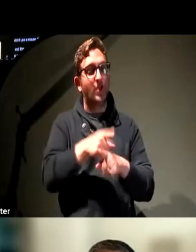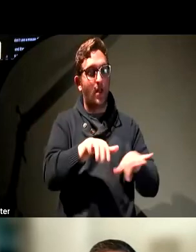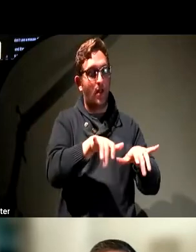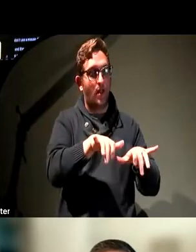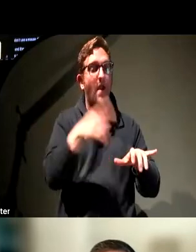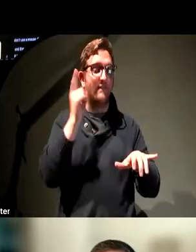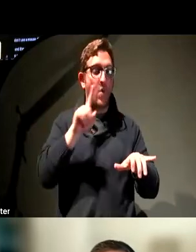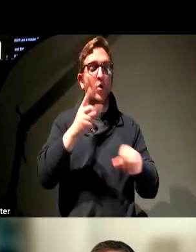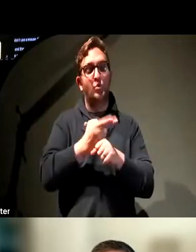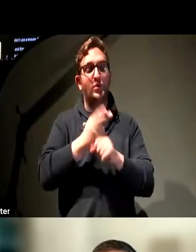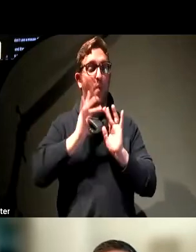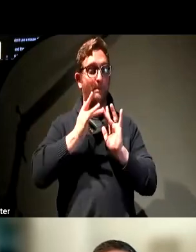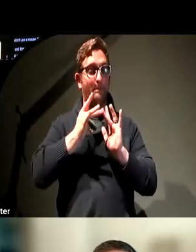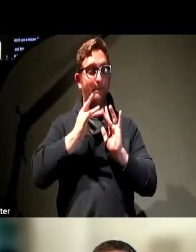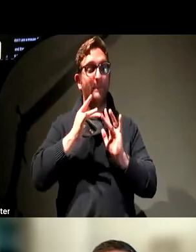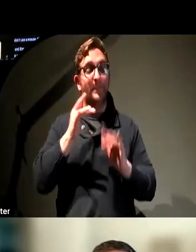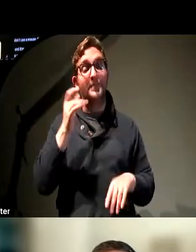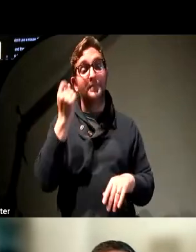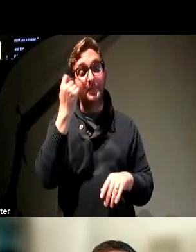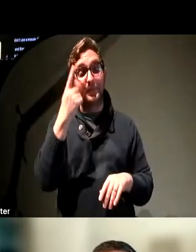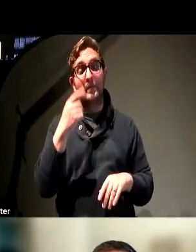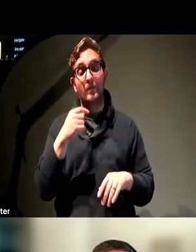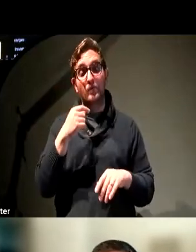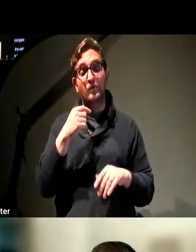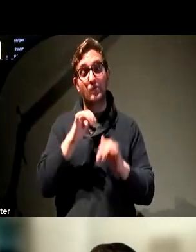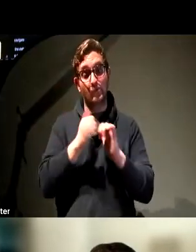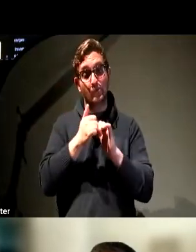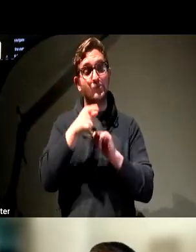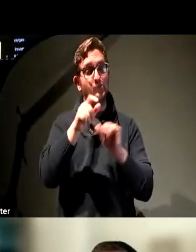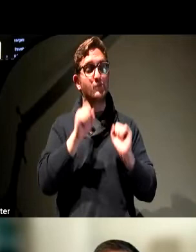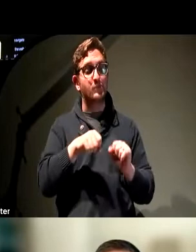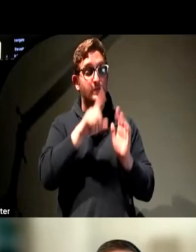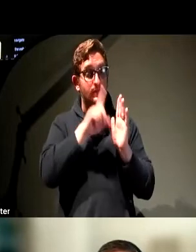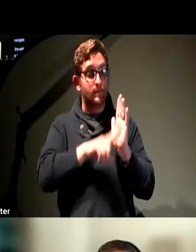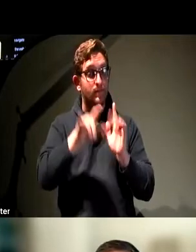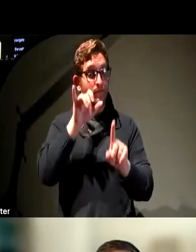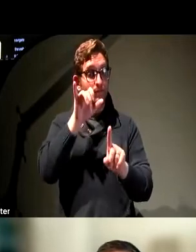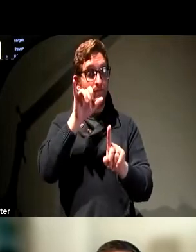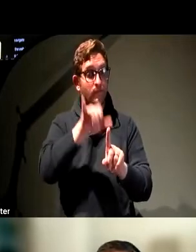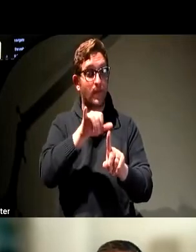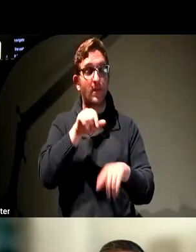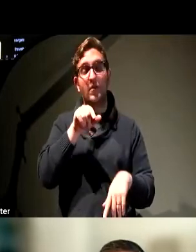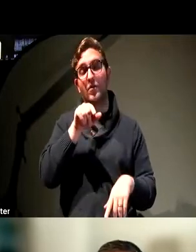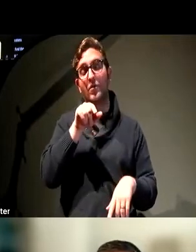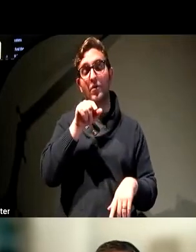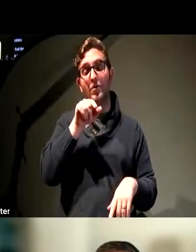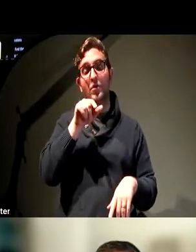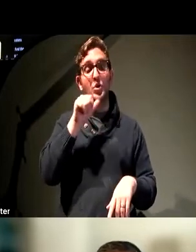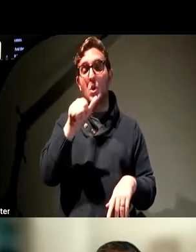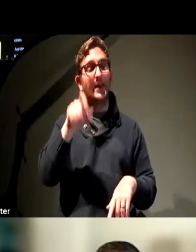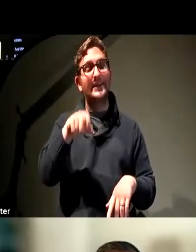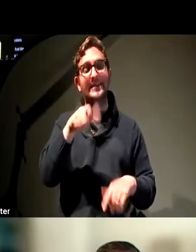et cetera, et cetera. And the way that you can check this, it's actually something you can do. You don't need any special tools.